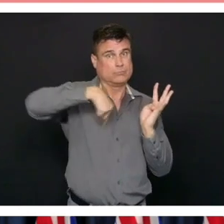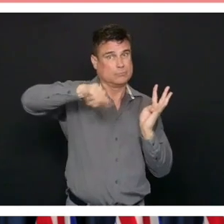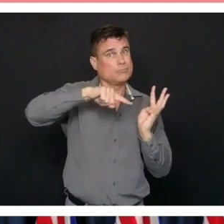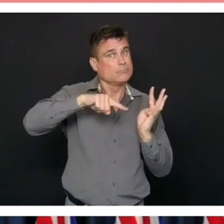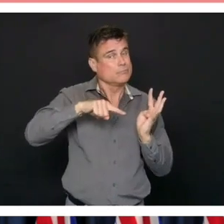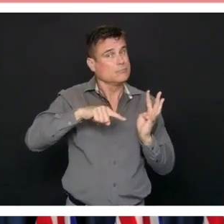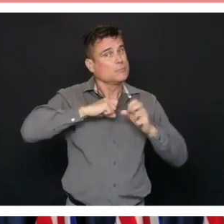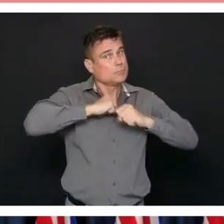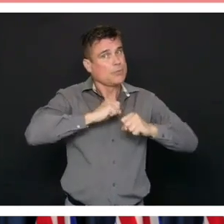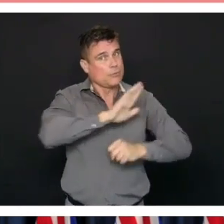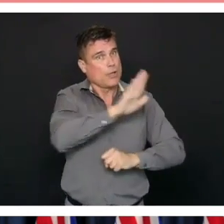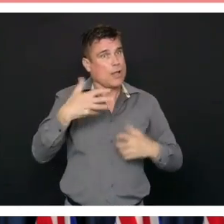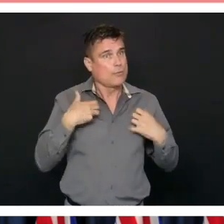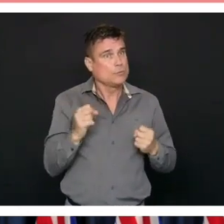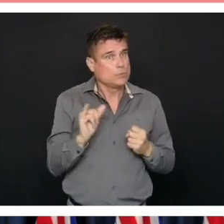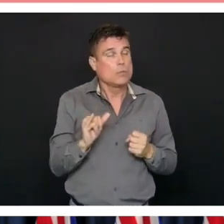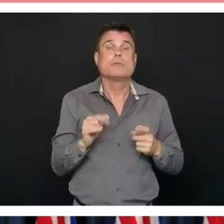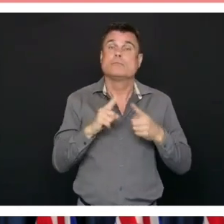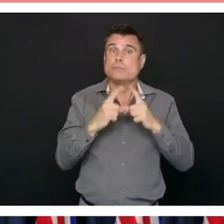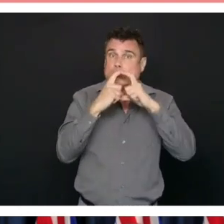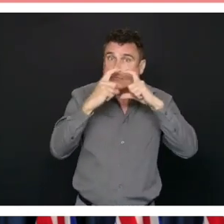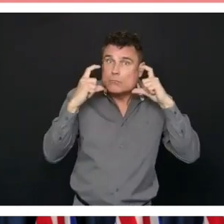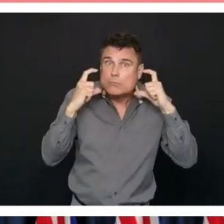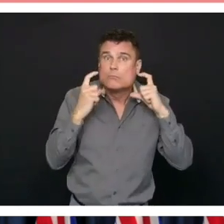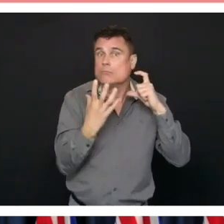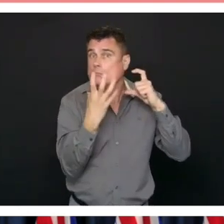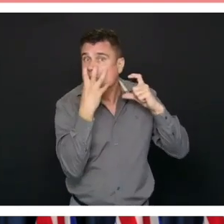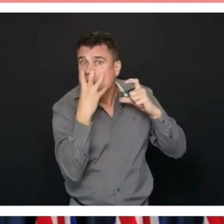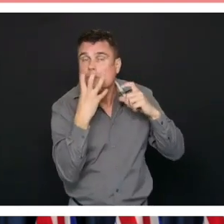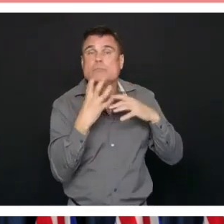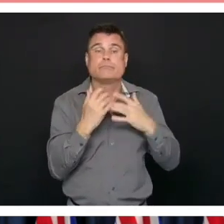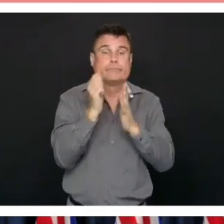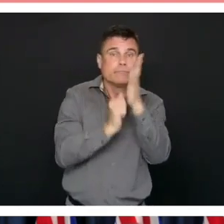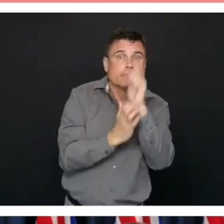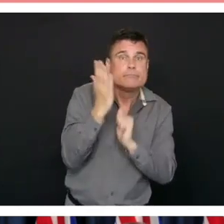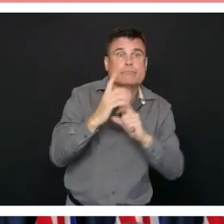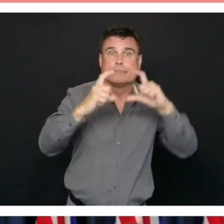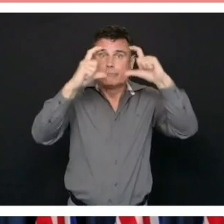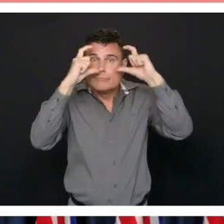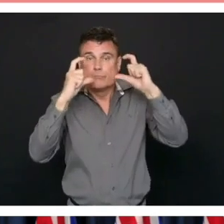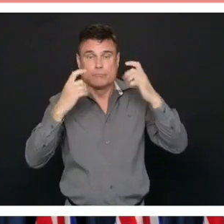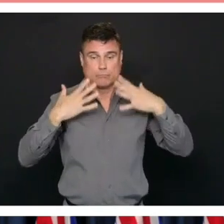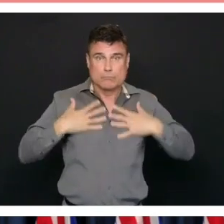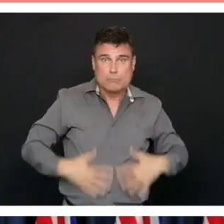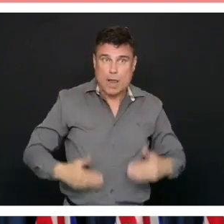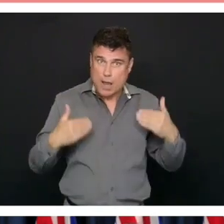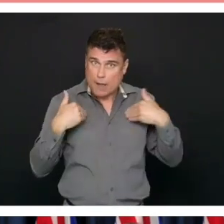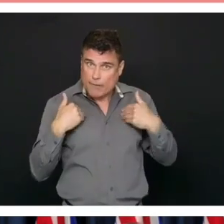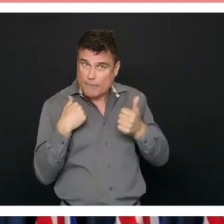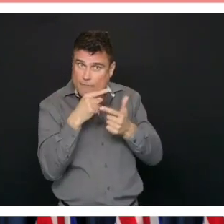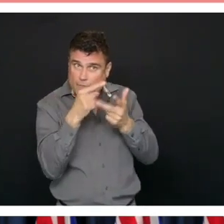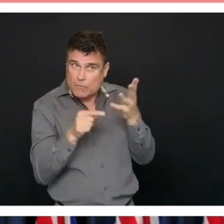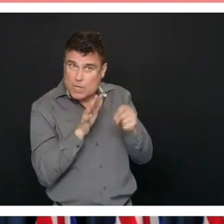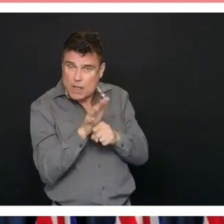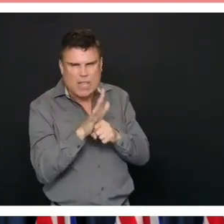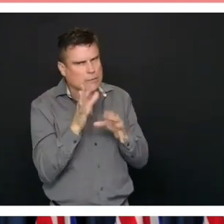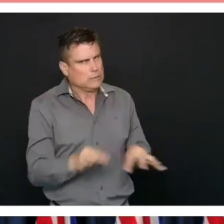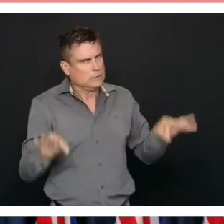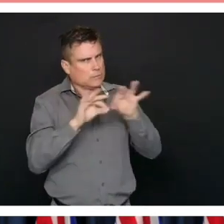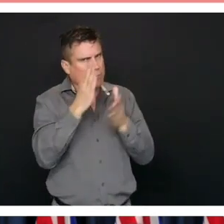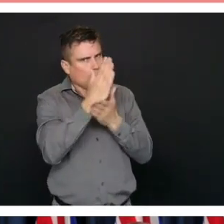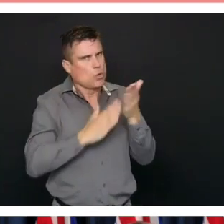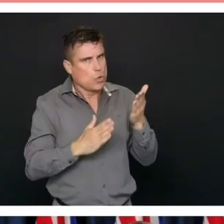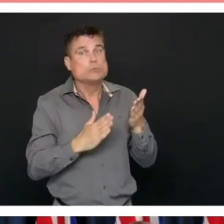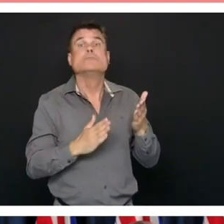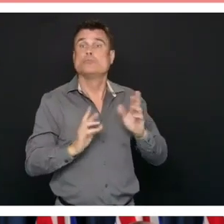The needed PPE supplies and drugs required for surgeries have been confirmed. This is a key part of our readiness and I've been reporting